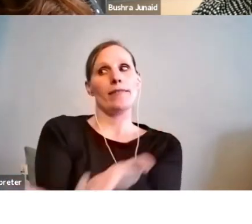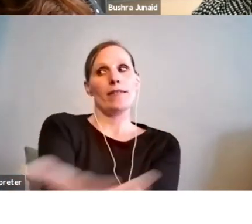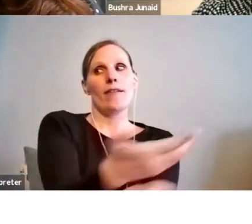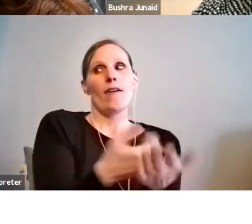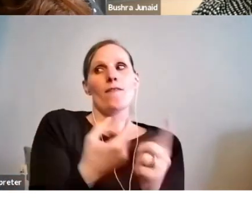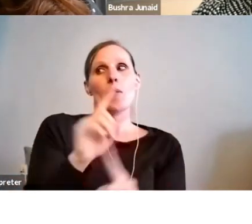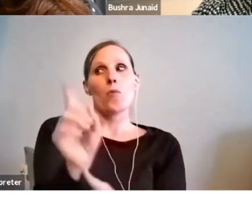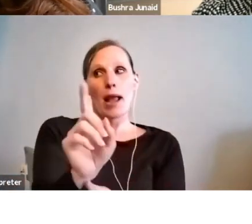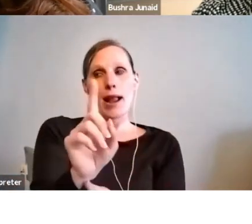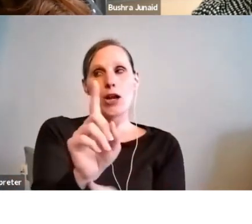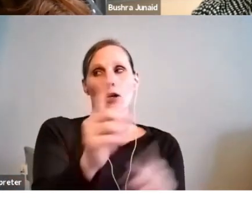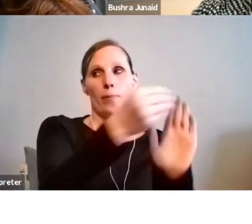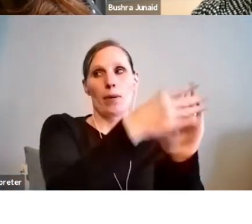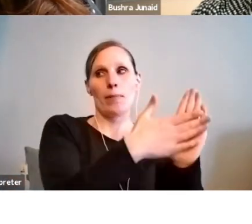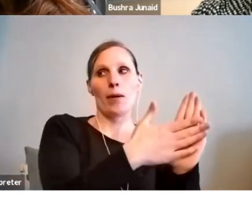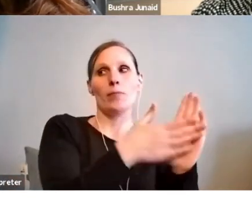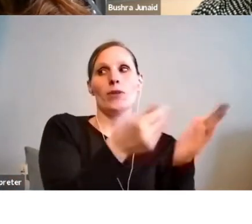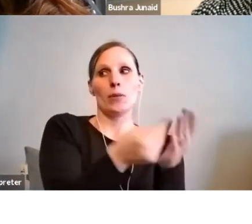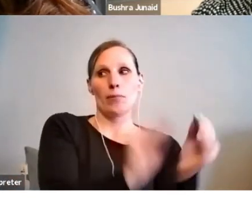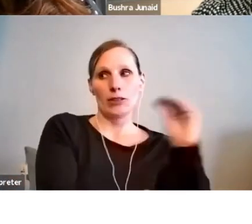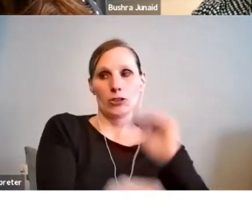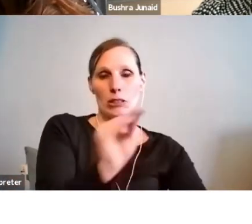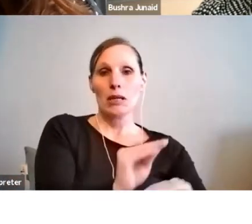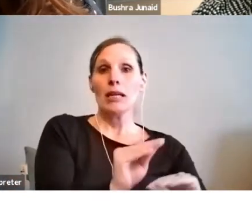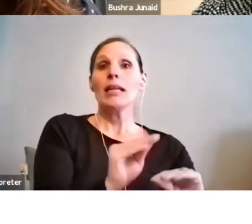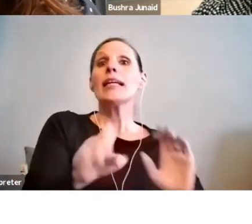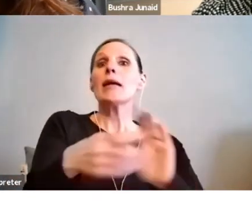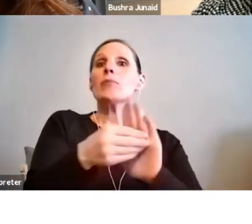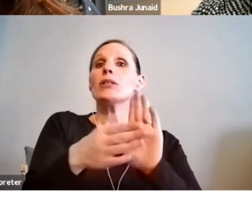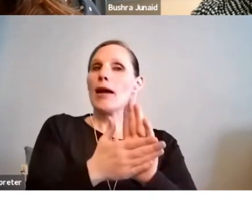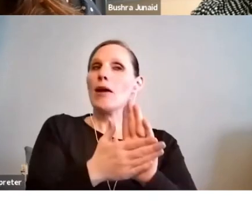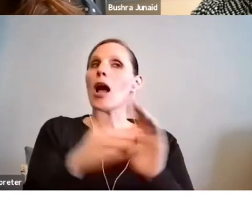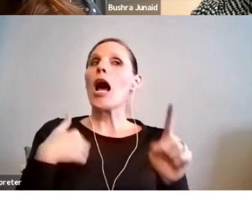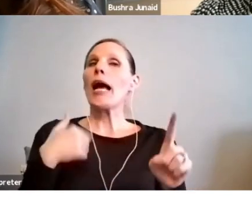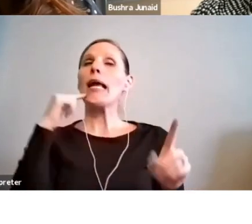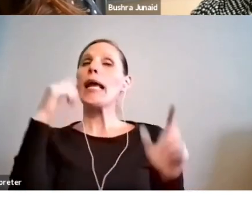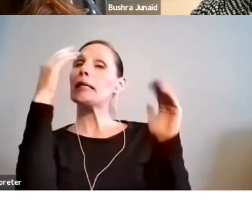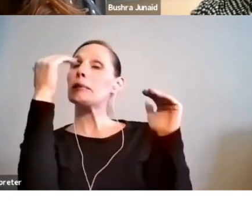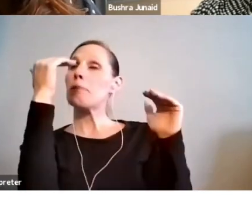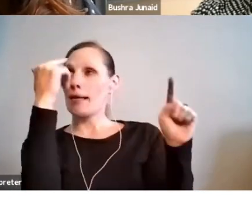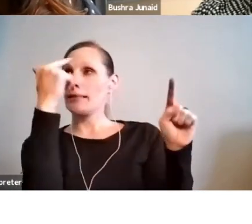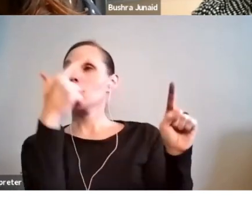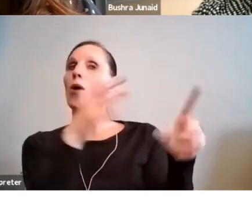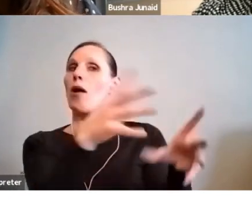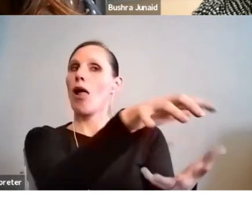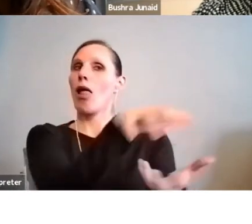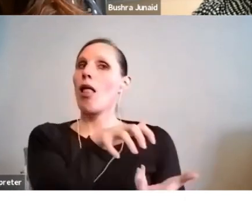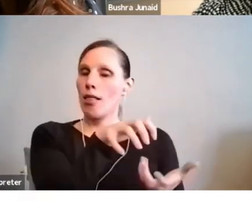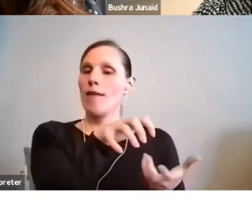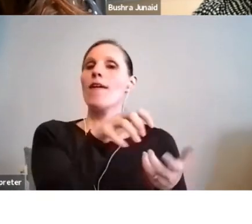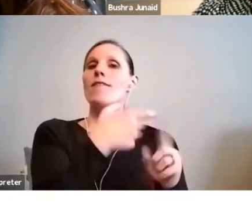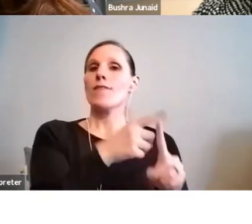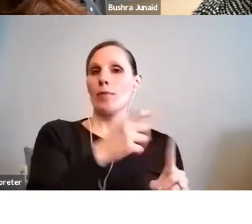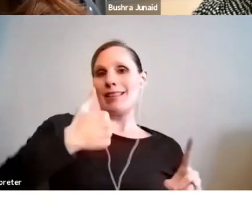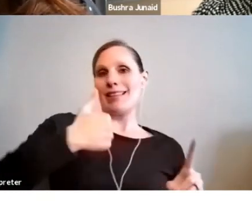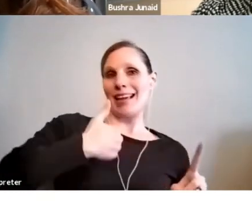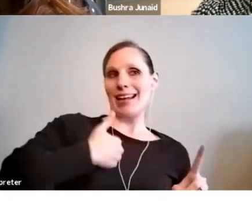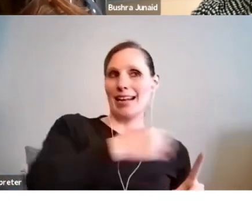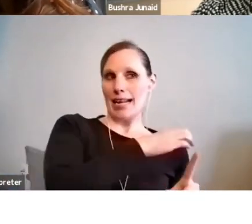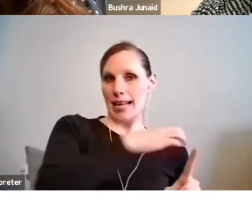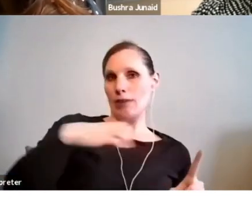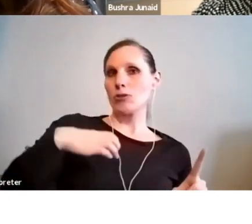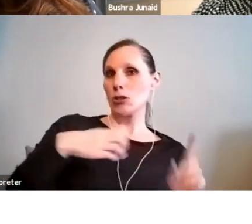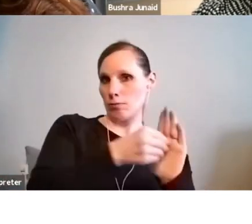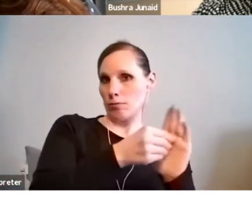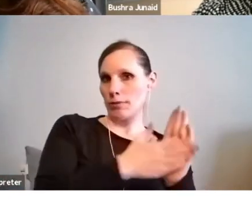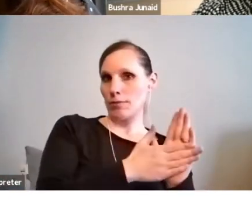So you can put in the expected or projected grants amount from the Canada Council. Always a bonus